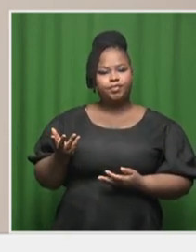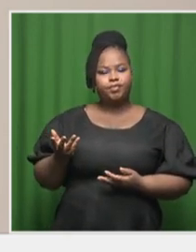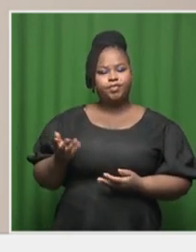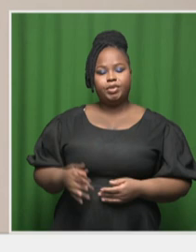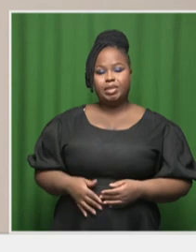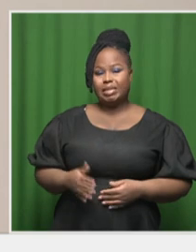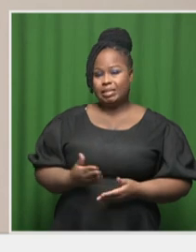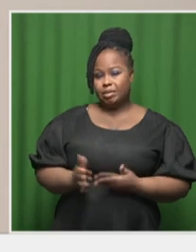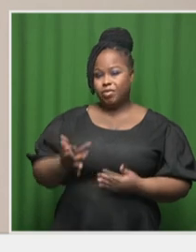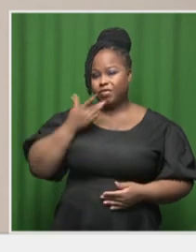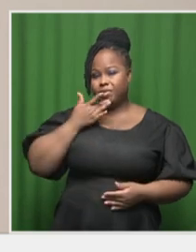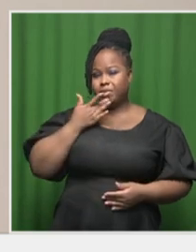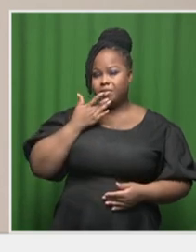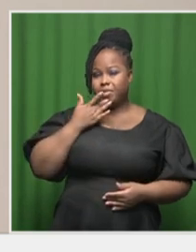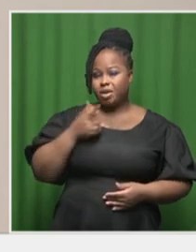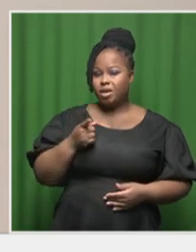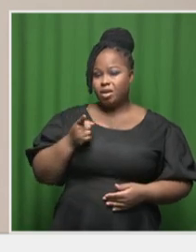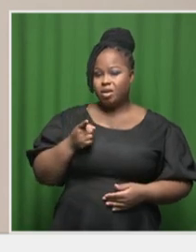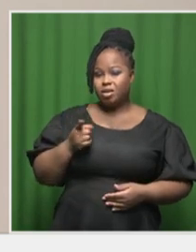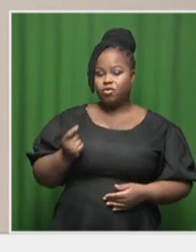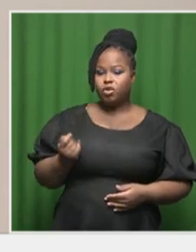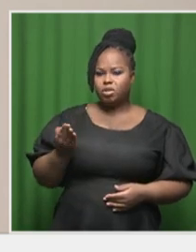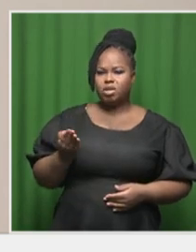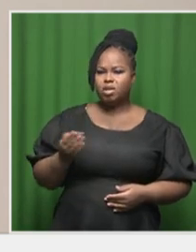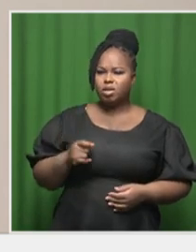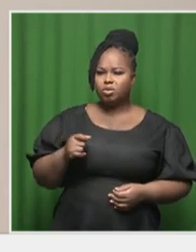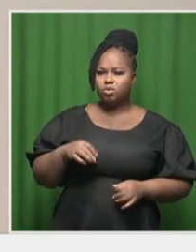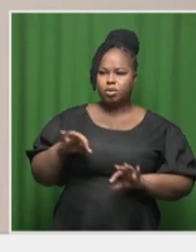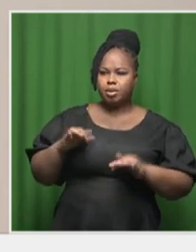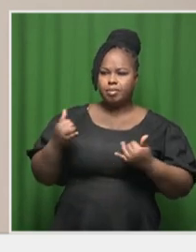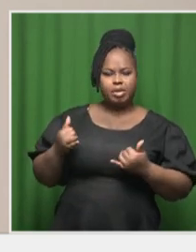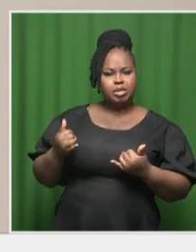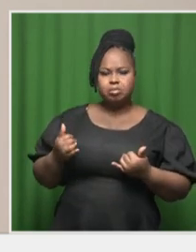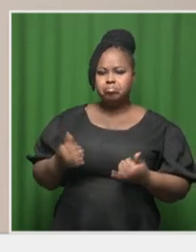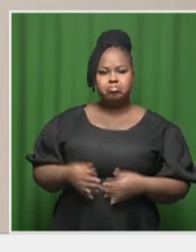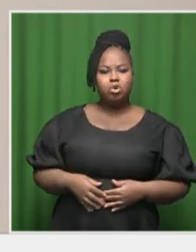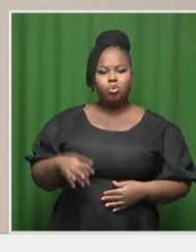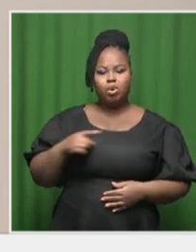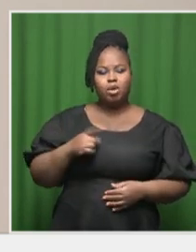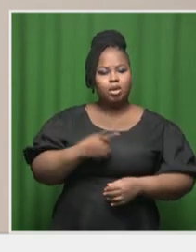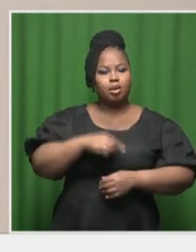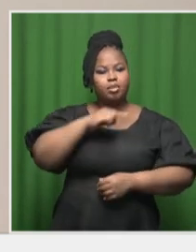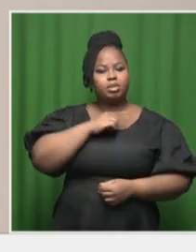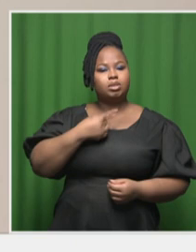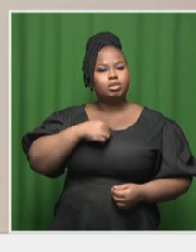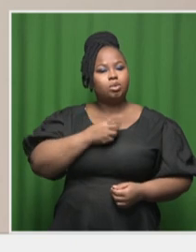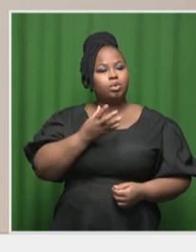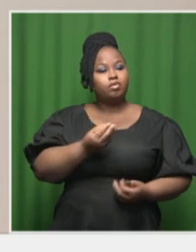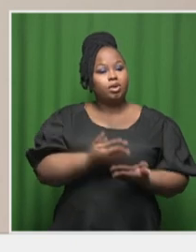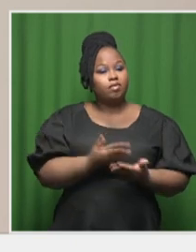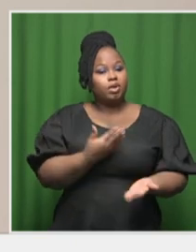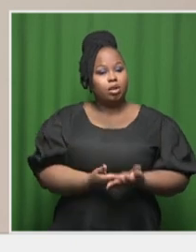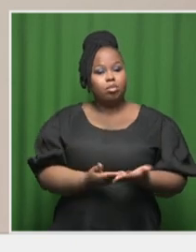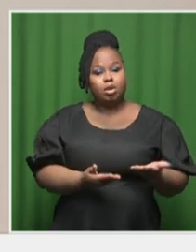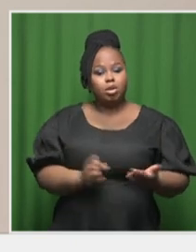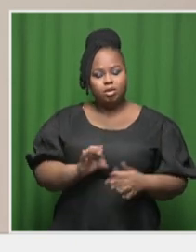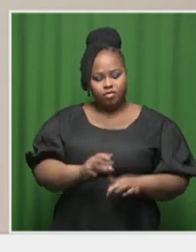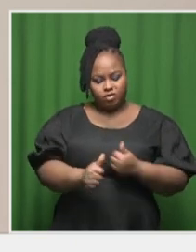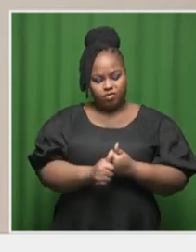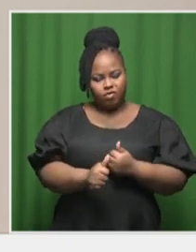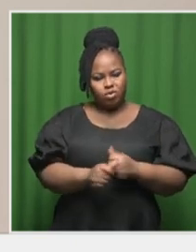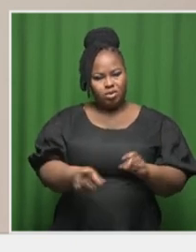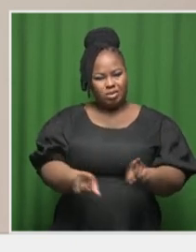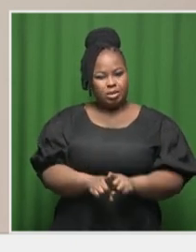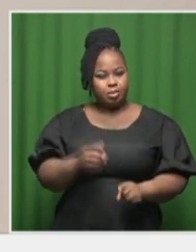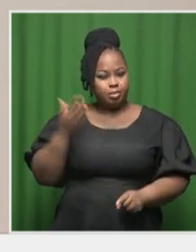preferred bidders in that Bitwindow, because purely all the capacity that we had available, if we had followed the previous